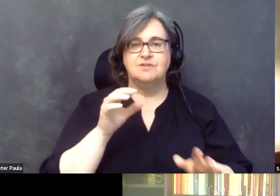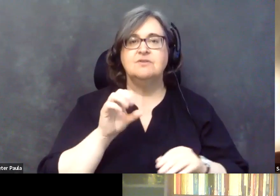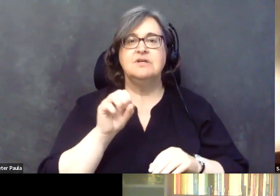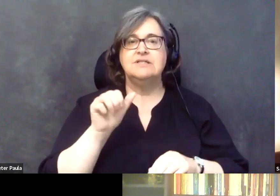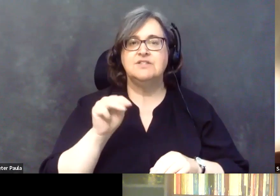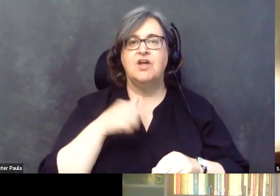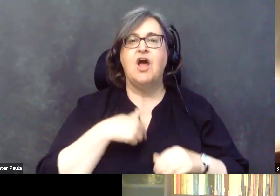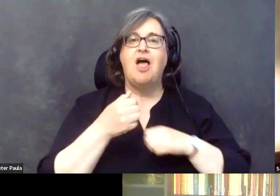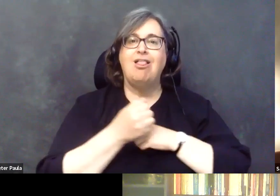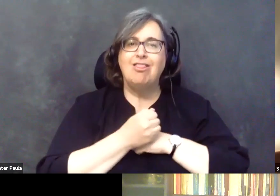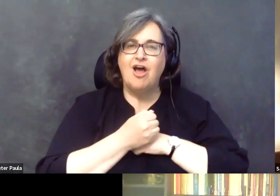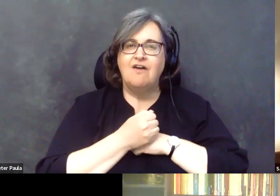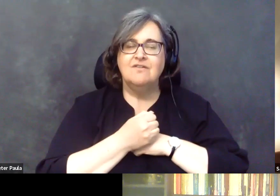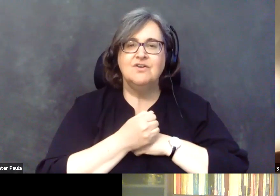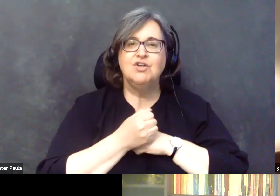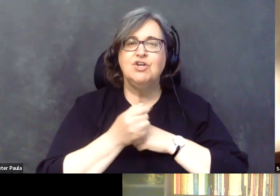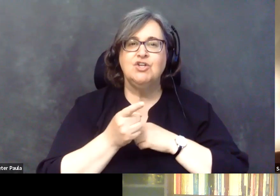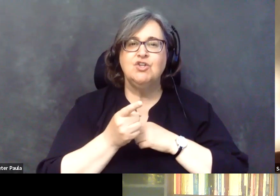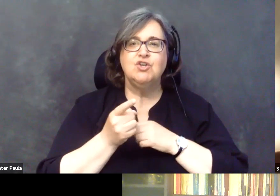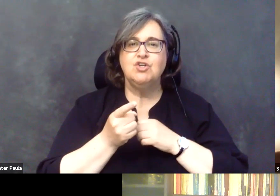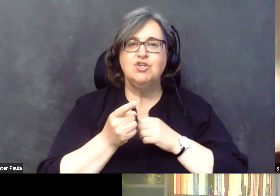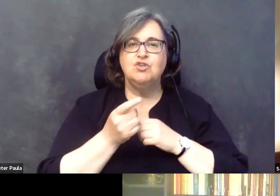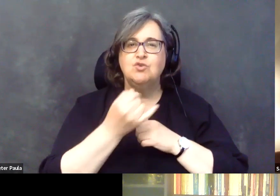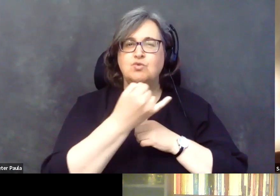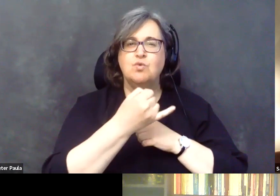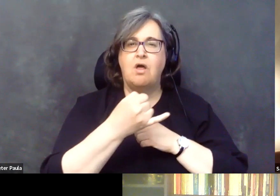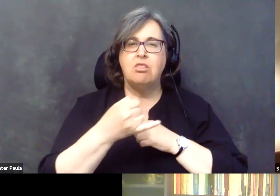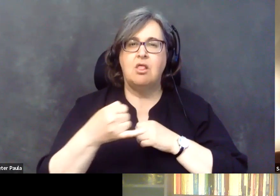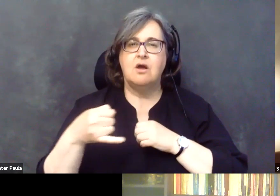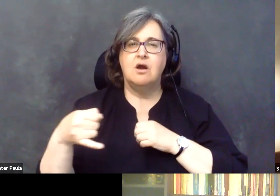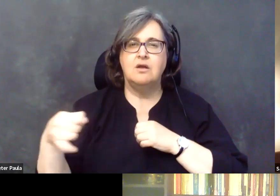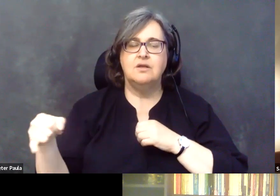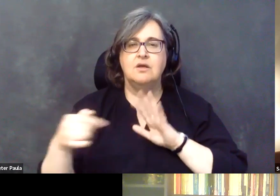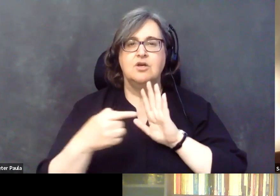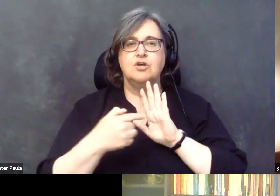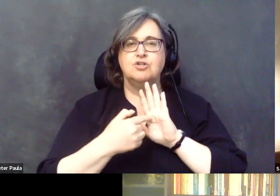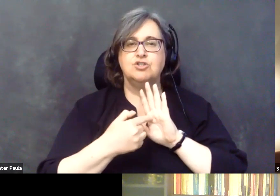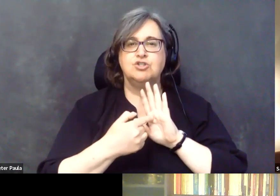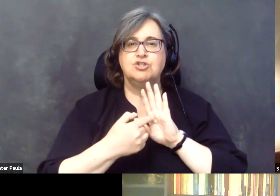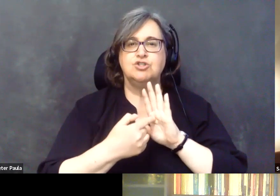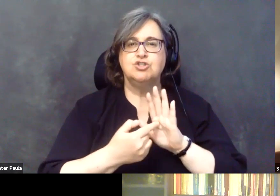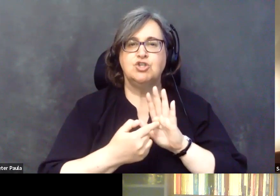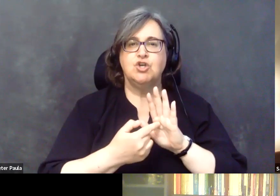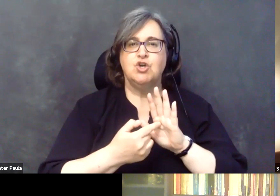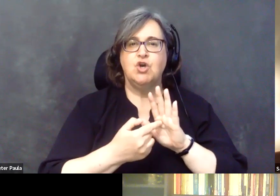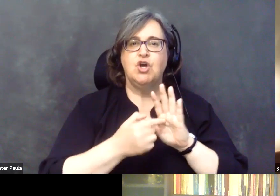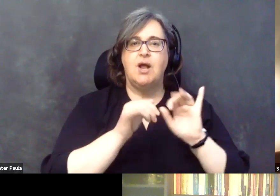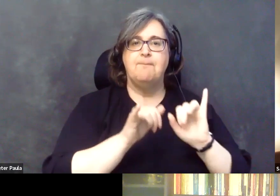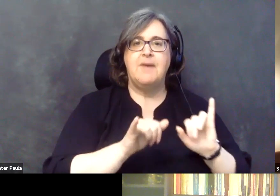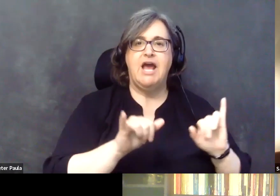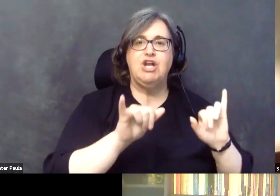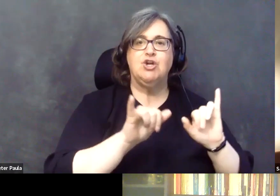going to say, I love that you draw this line showing a pattern toward